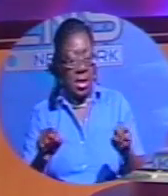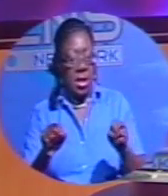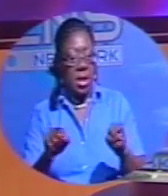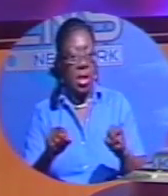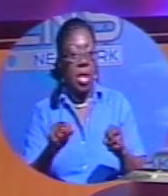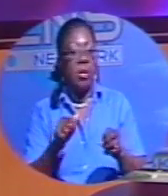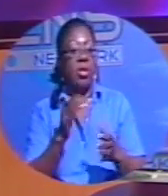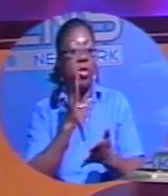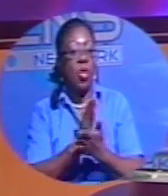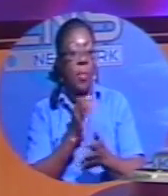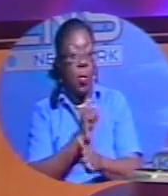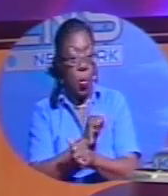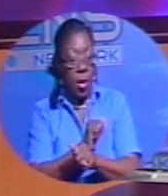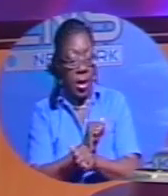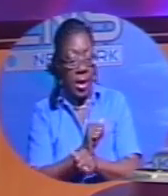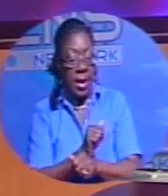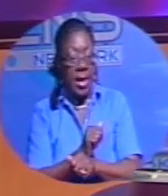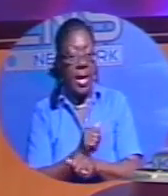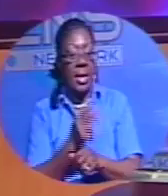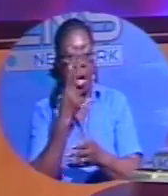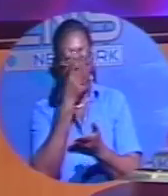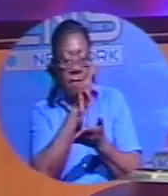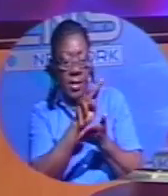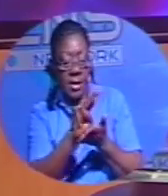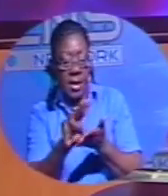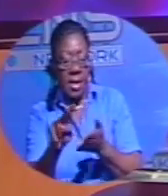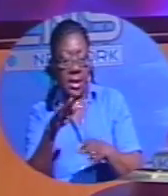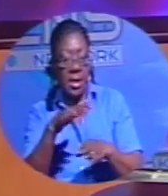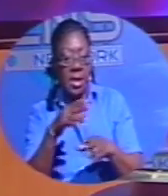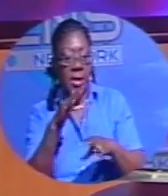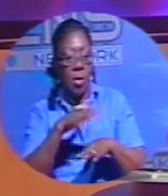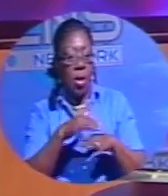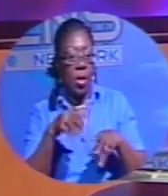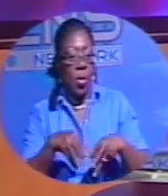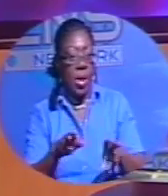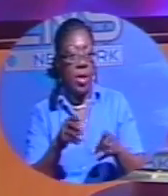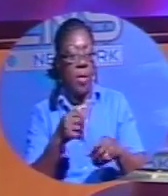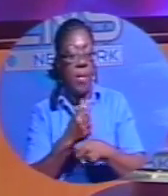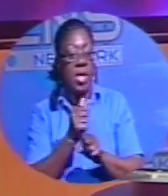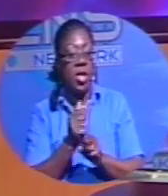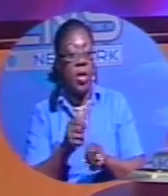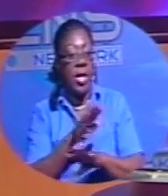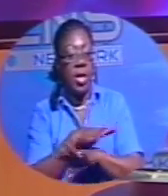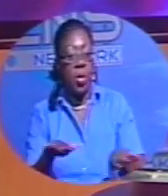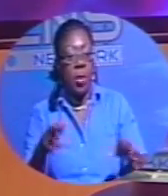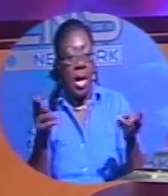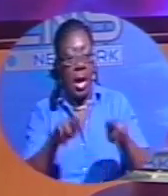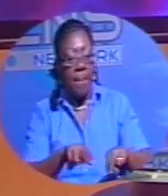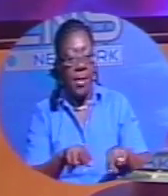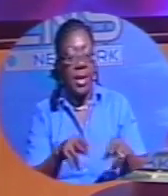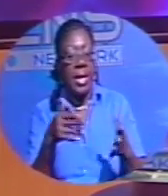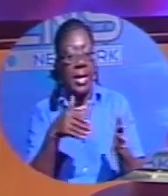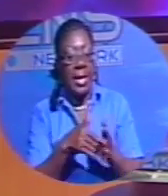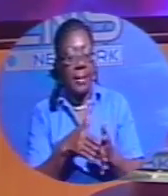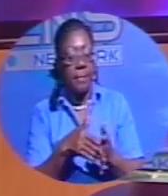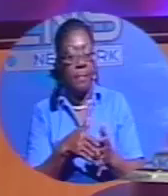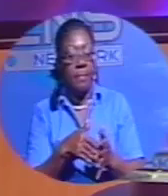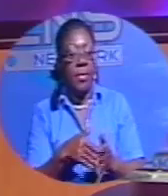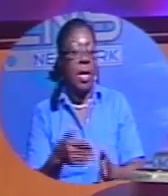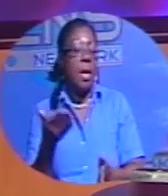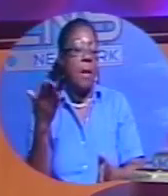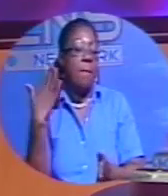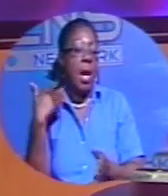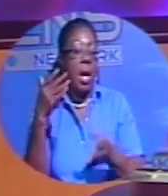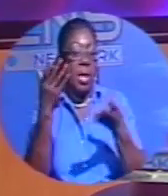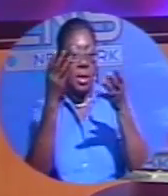that an investigation is underway and all efforts are being made to prevent a similar occurrence. Now, former city market employees